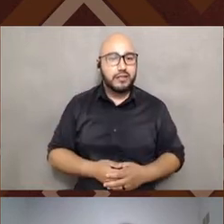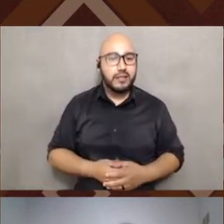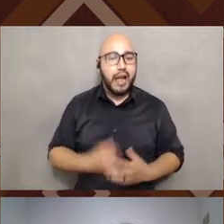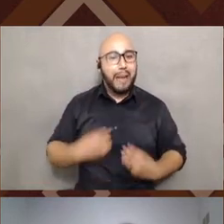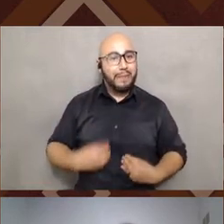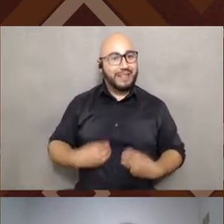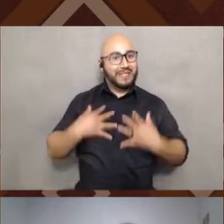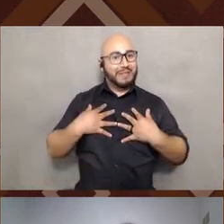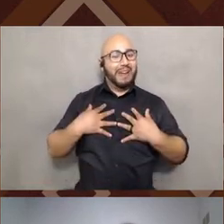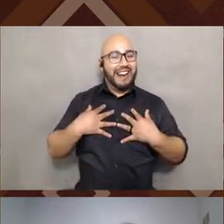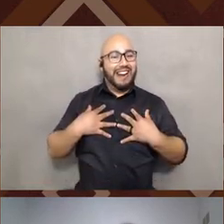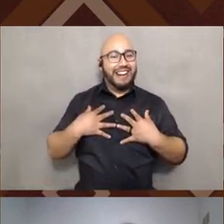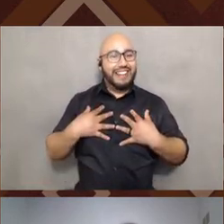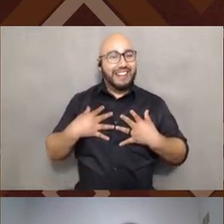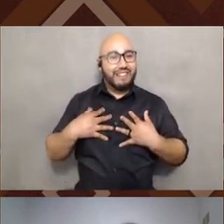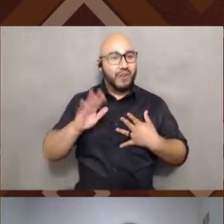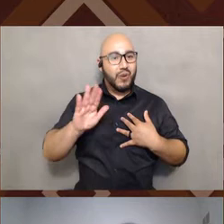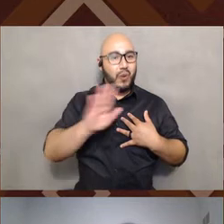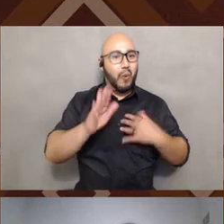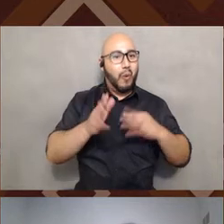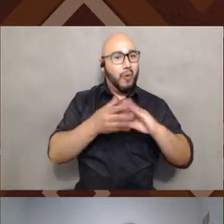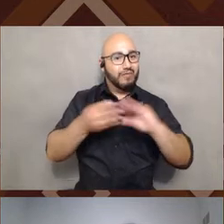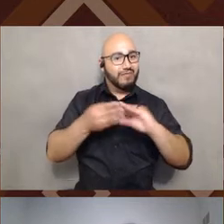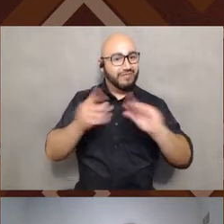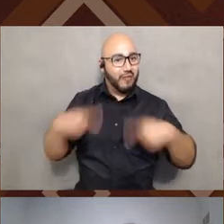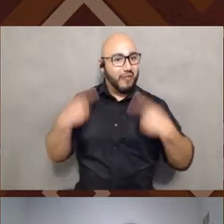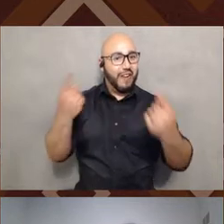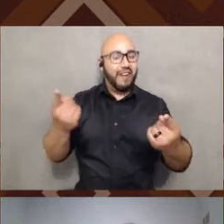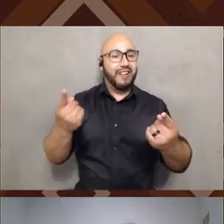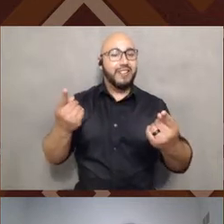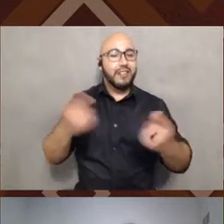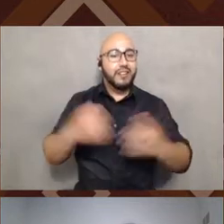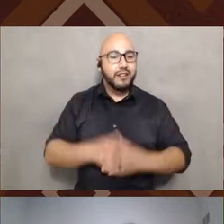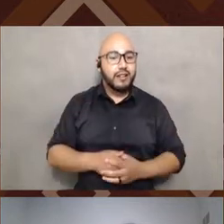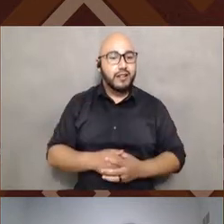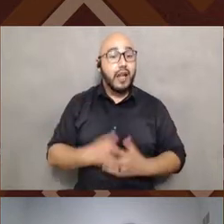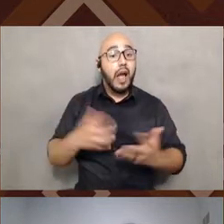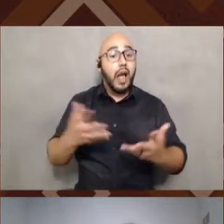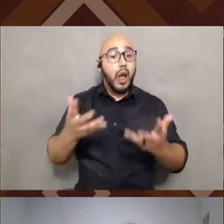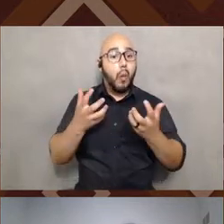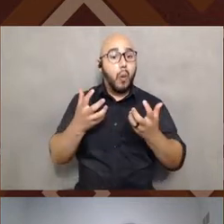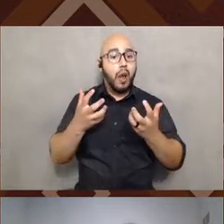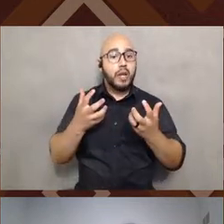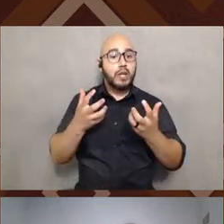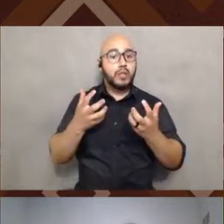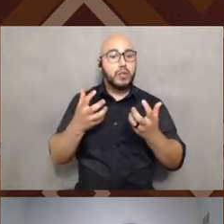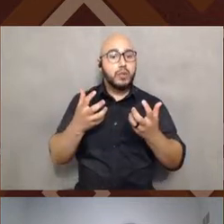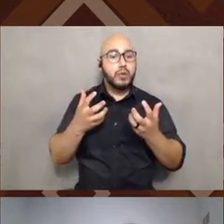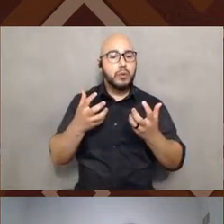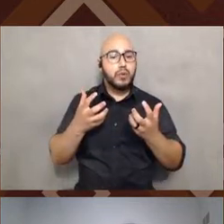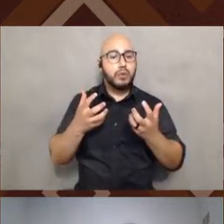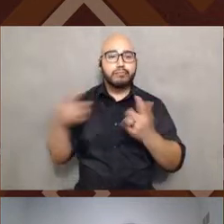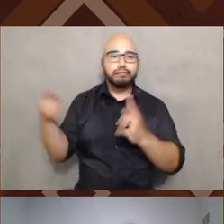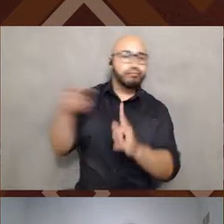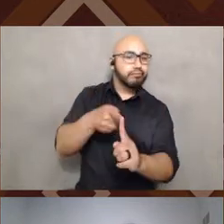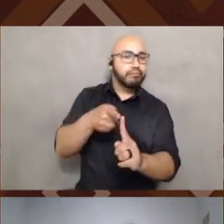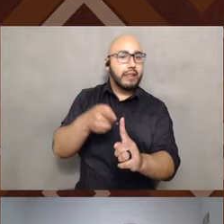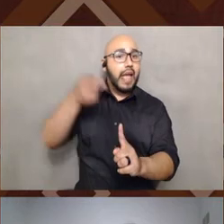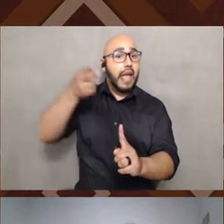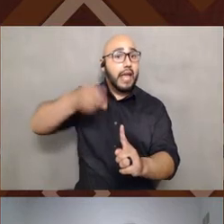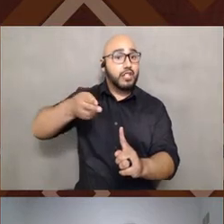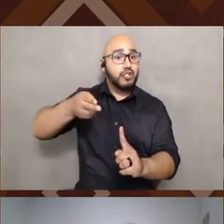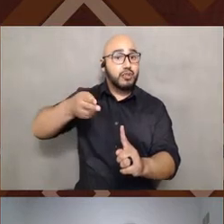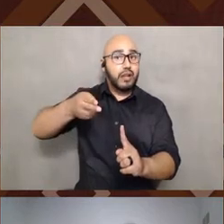inspired, uh, by, by what you've shared so far. And so, again, I, so I want to get into a little bit again about the history of, of these